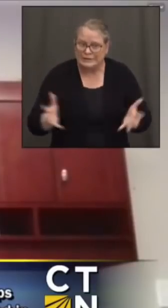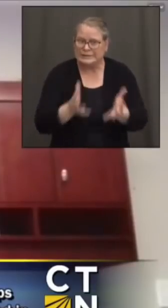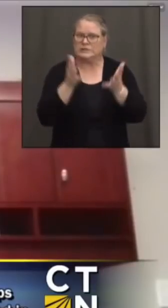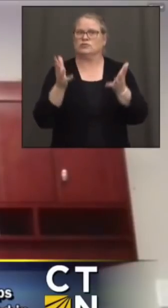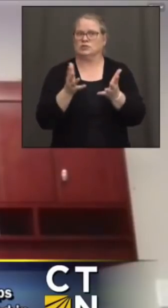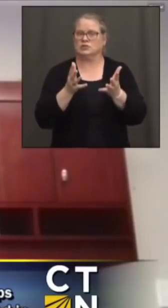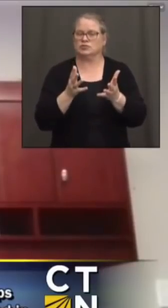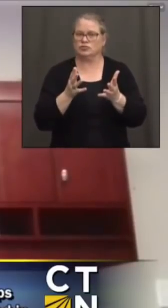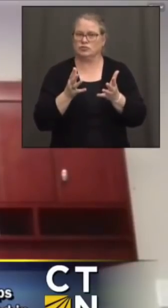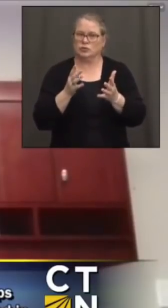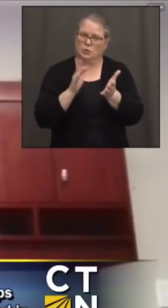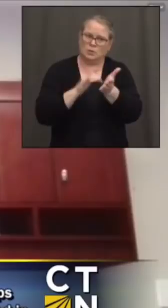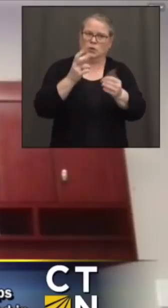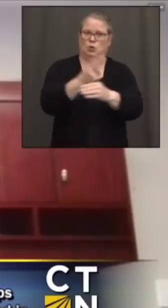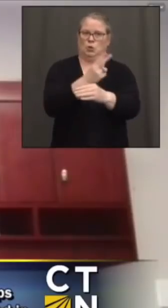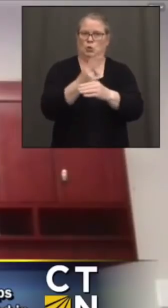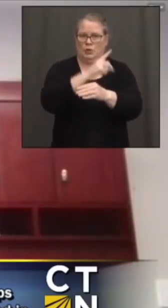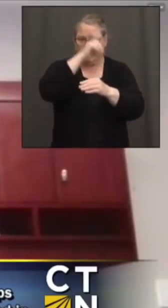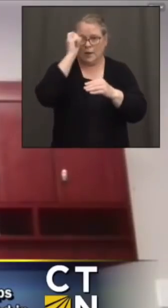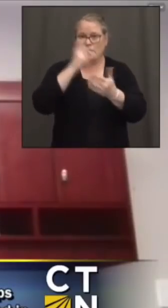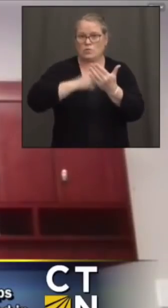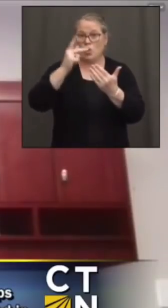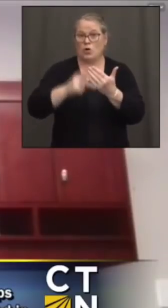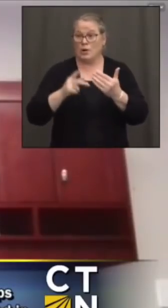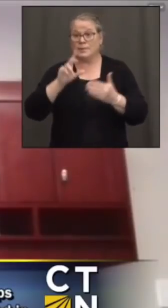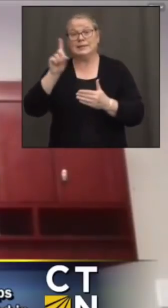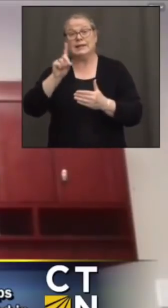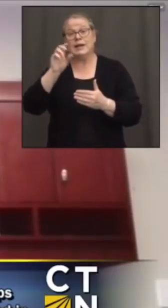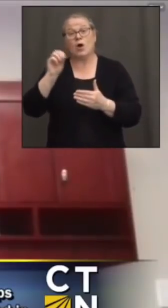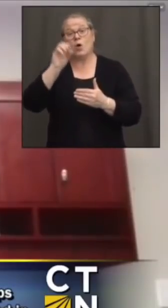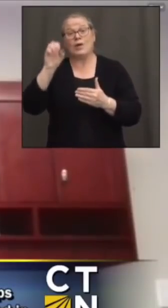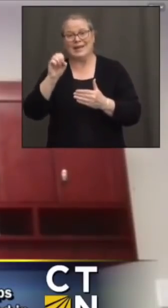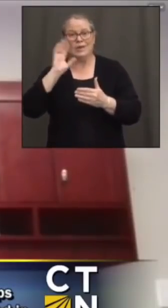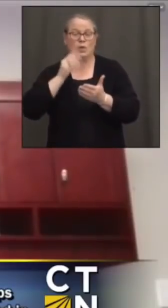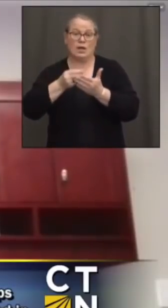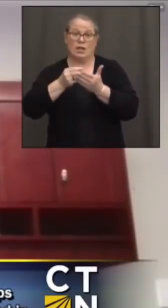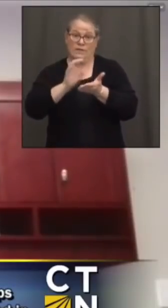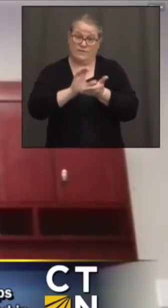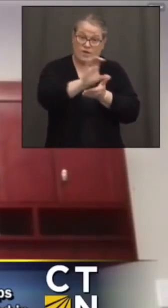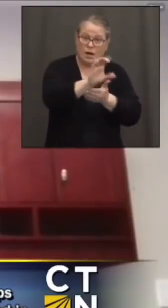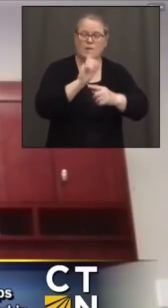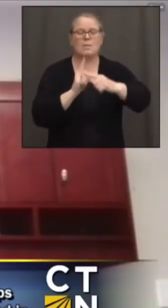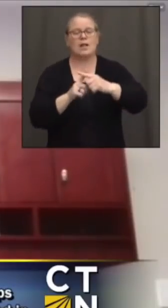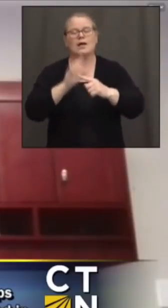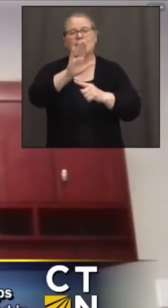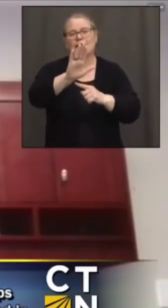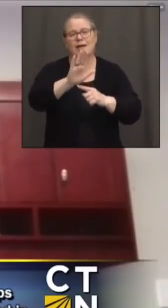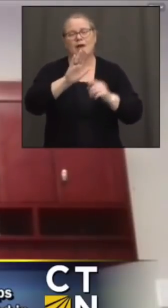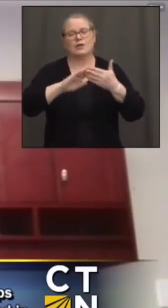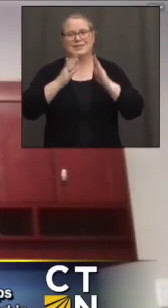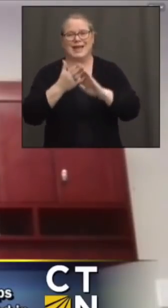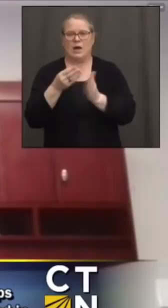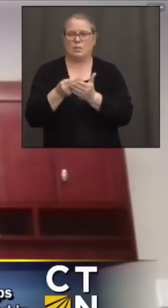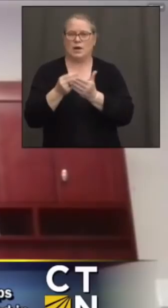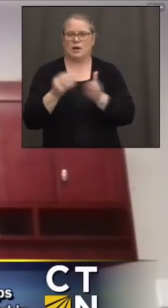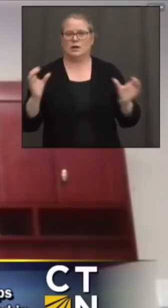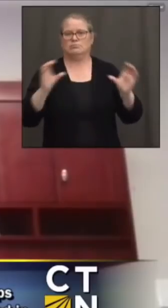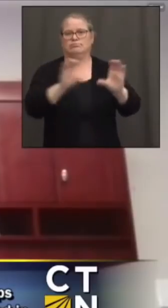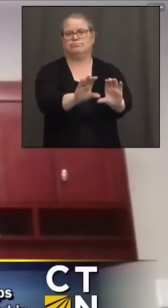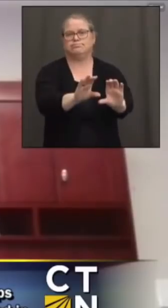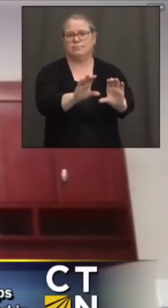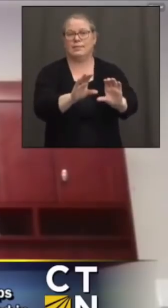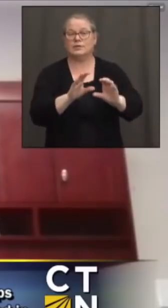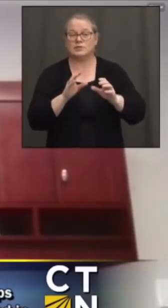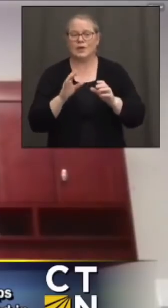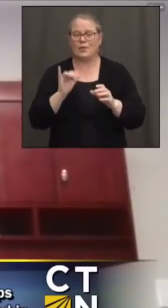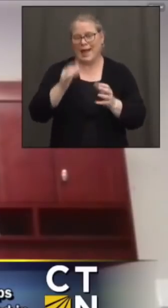leverage the summer programs that we're funding here with their local funds, municipalities as well. We'll that information with